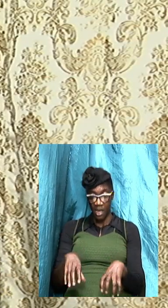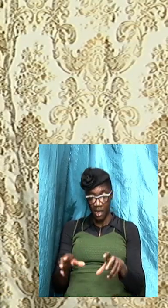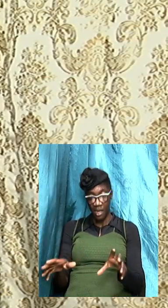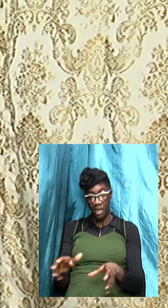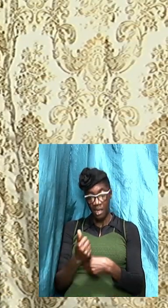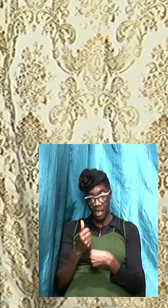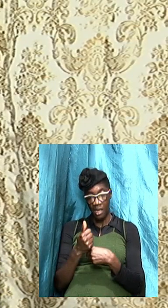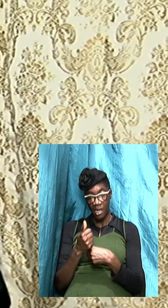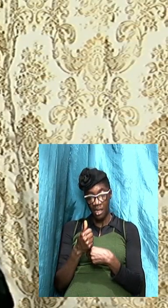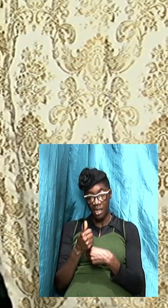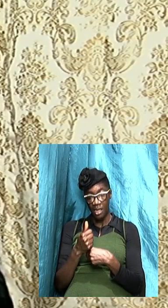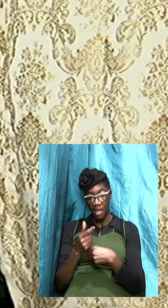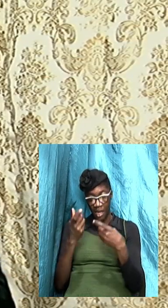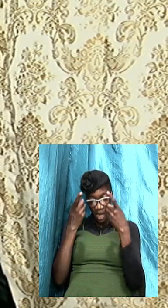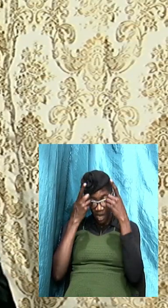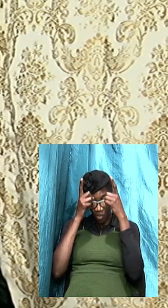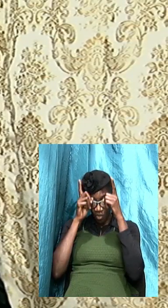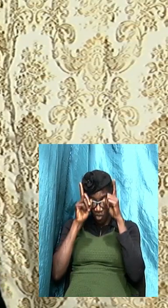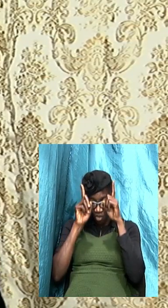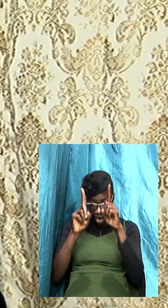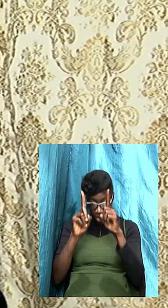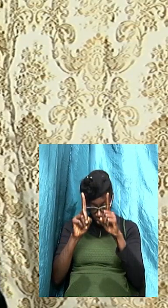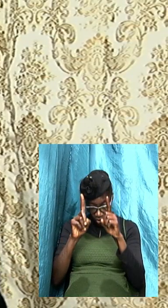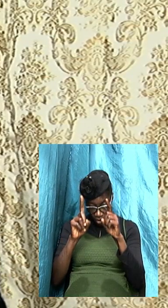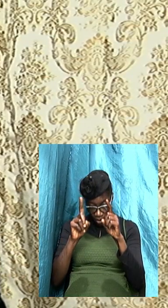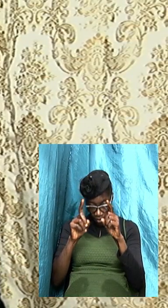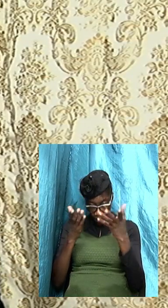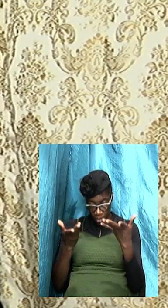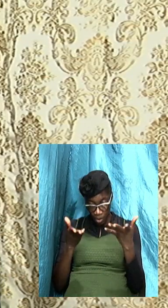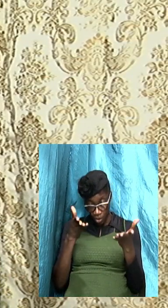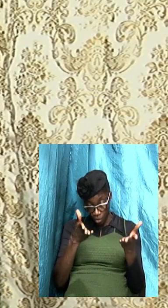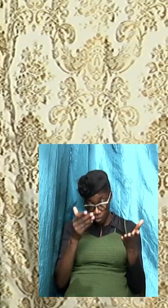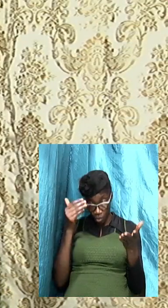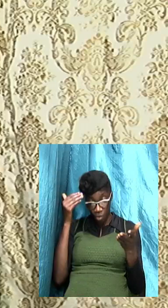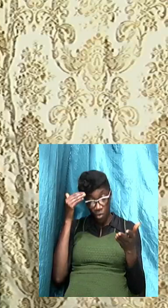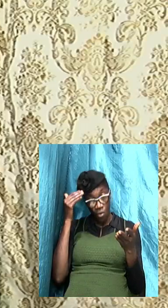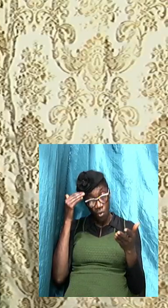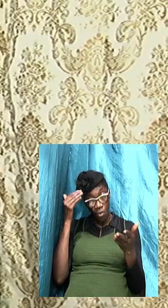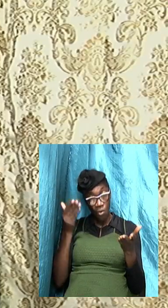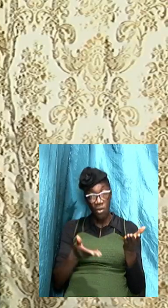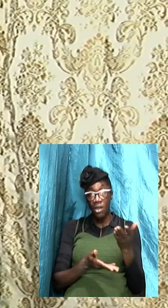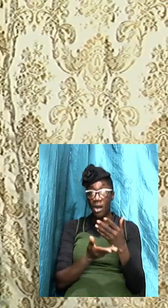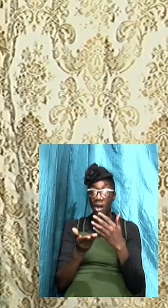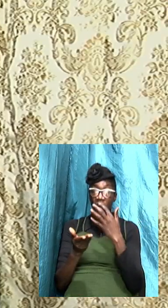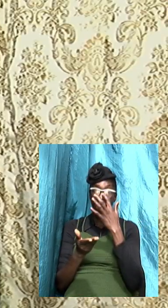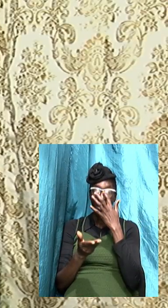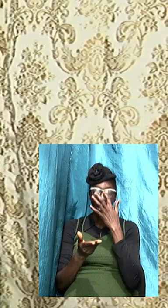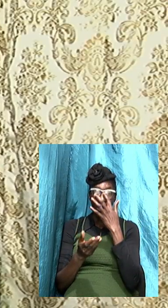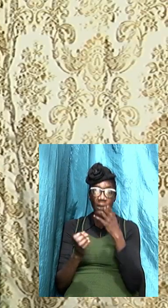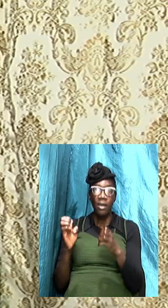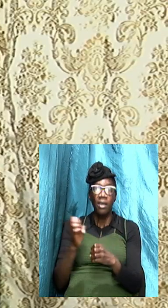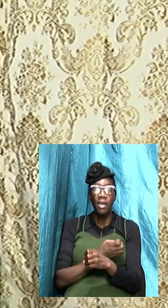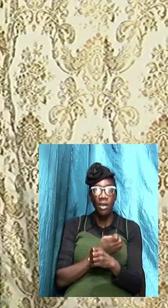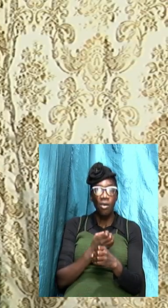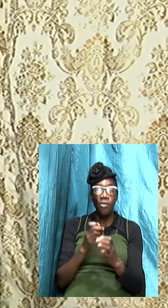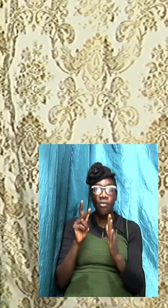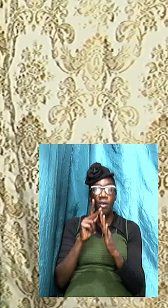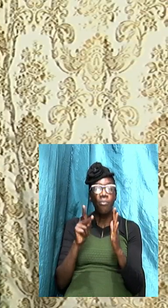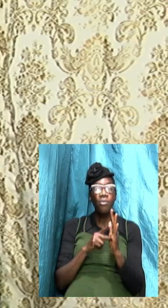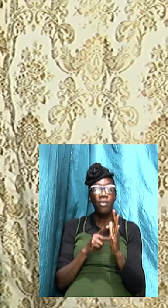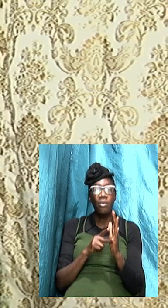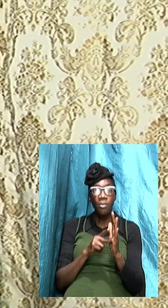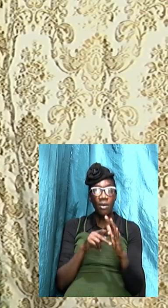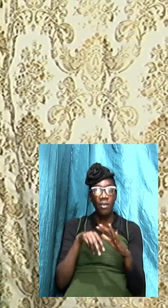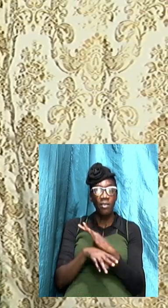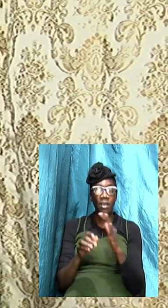as doctrine I want us to know that there are that there are enough principles in scriptures